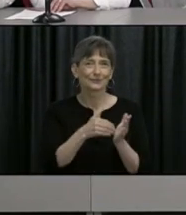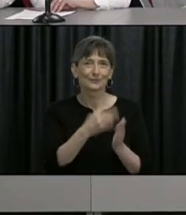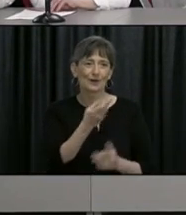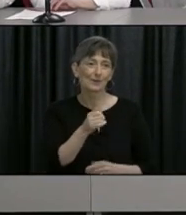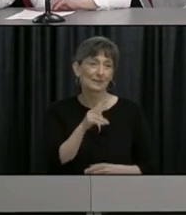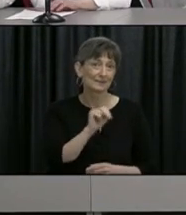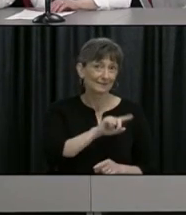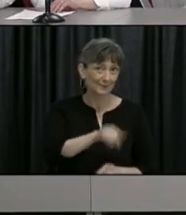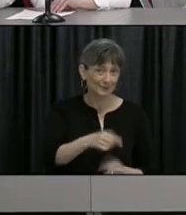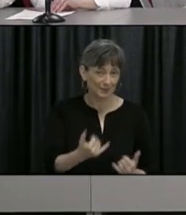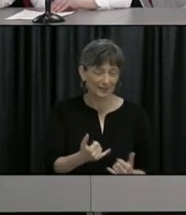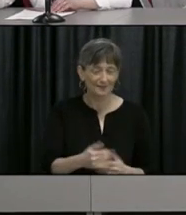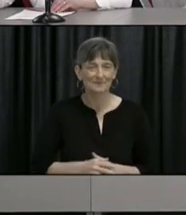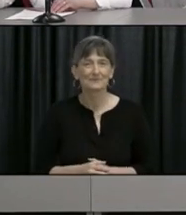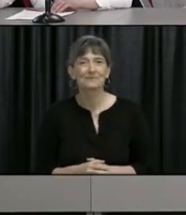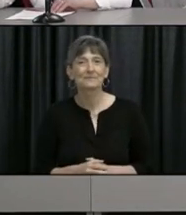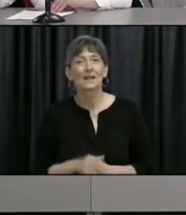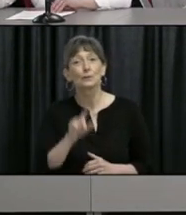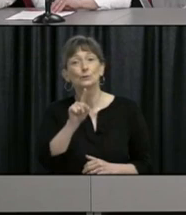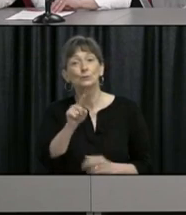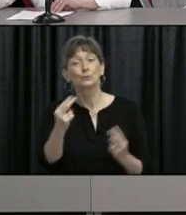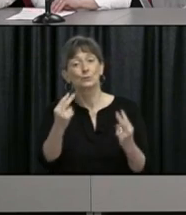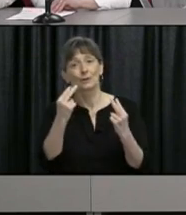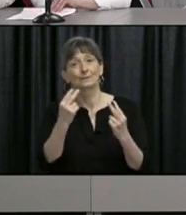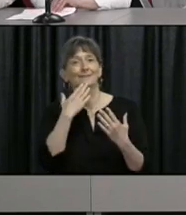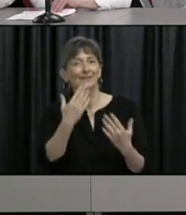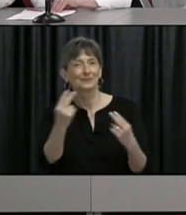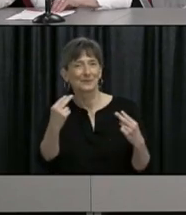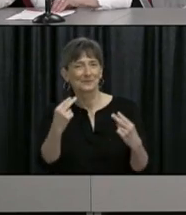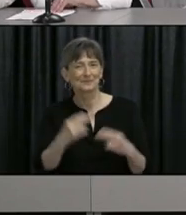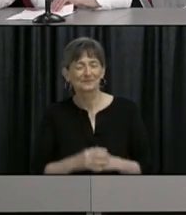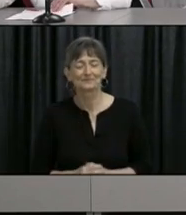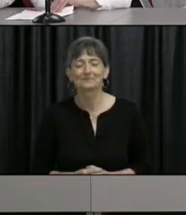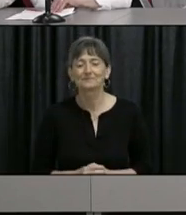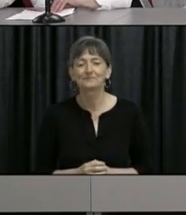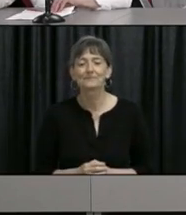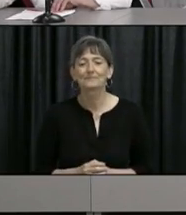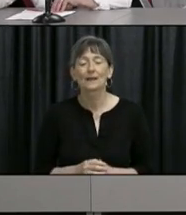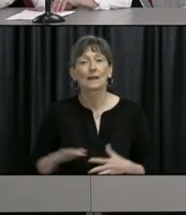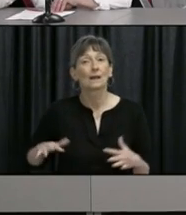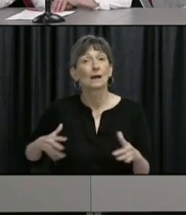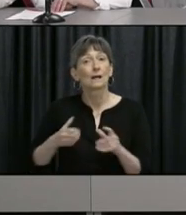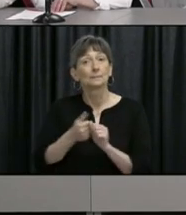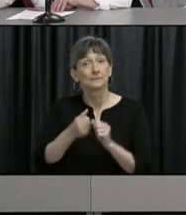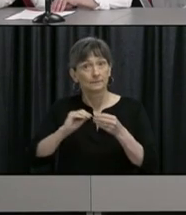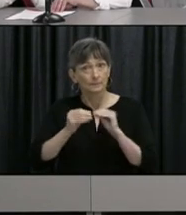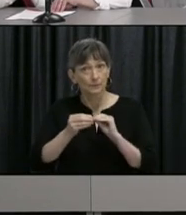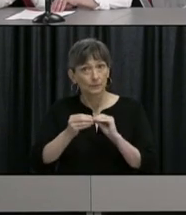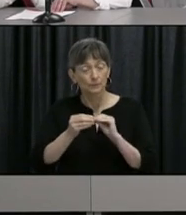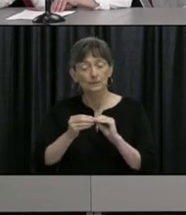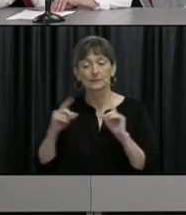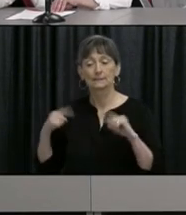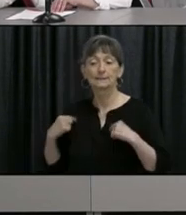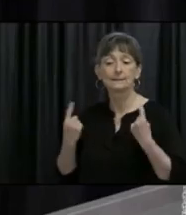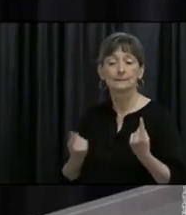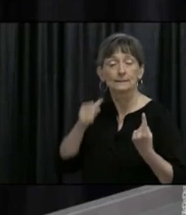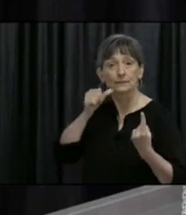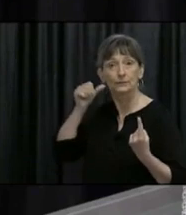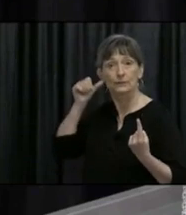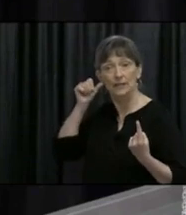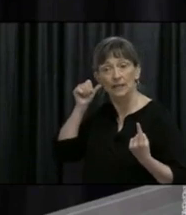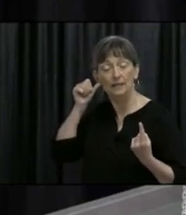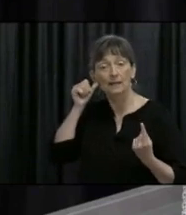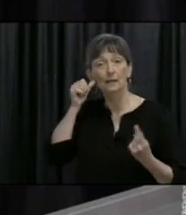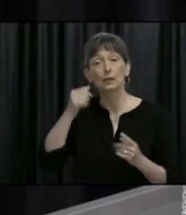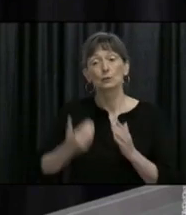here as well. And to those online for joining us today, I'll begin with an update of our numbers. So since the media advisory yesterday,